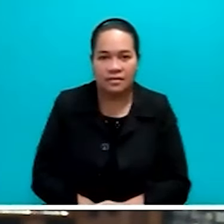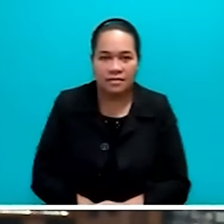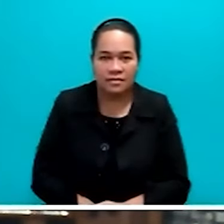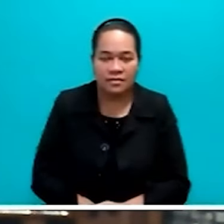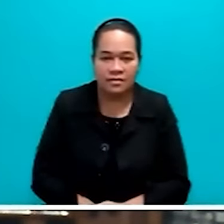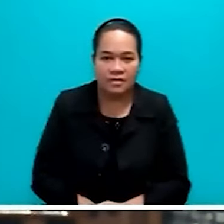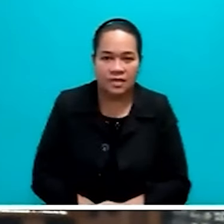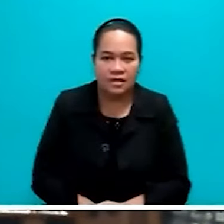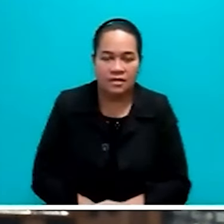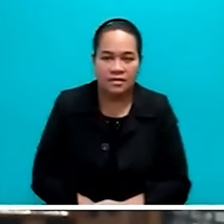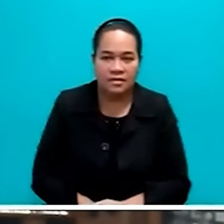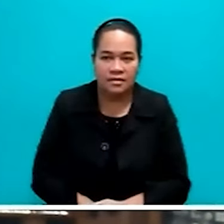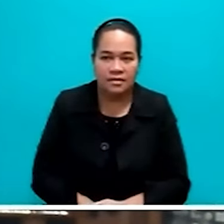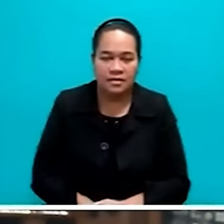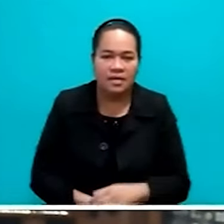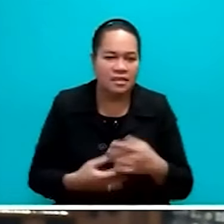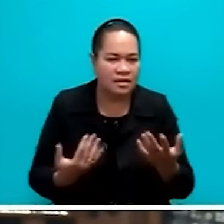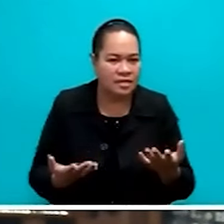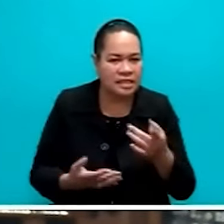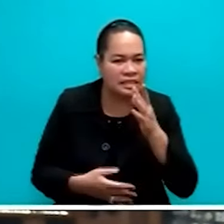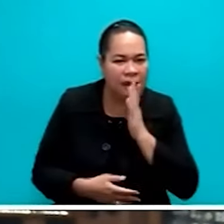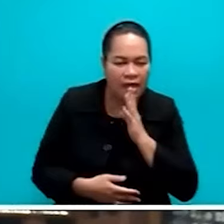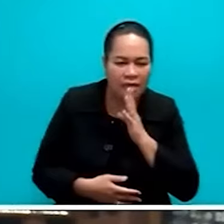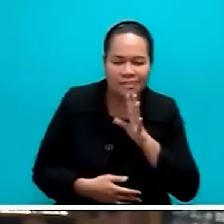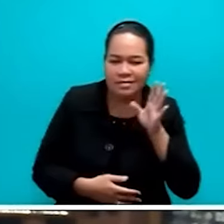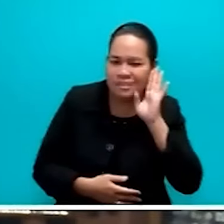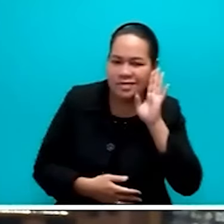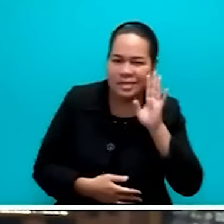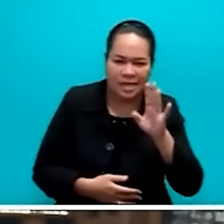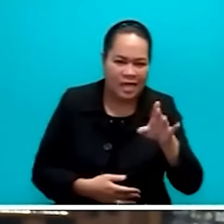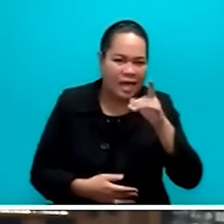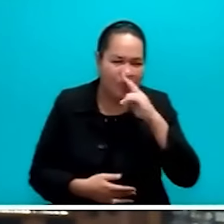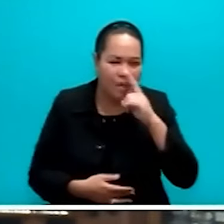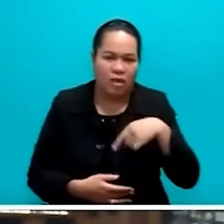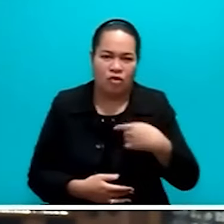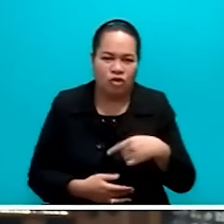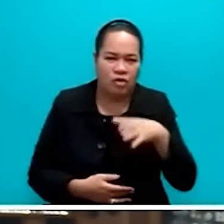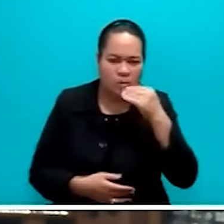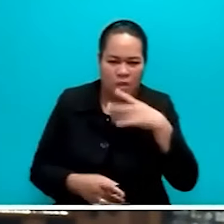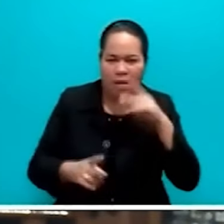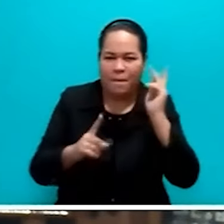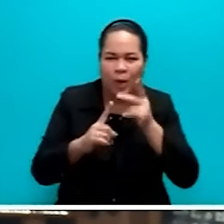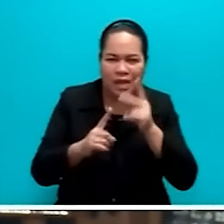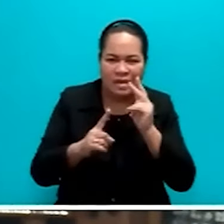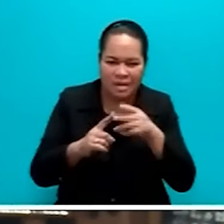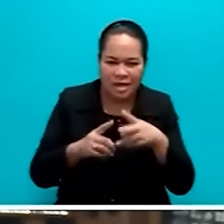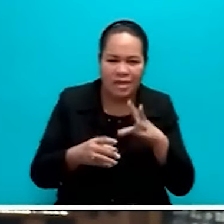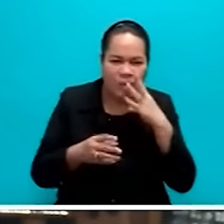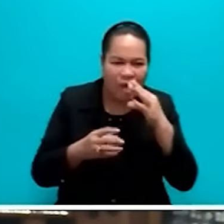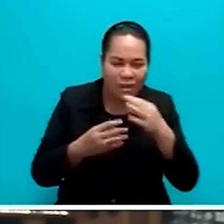However, was said to note that some honorable members continue to deliver political rhetoric and statements,